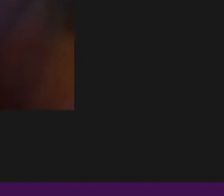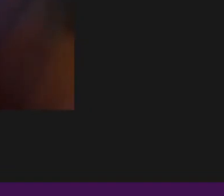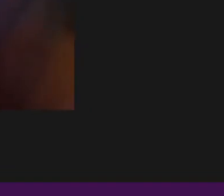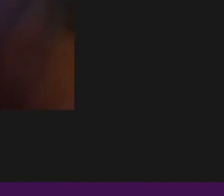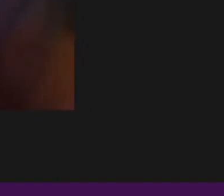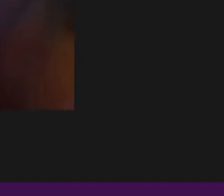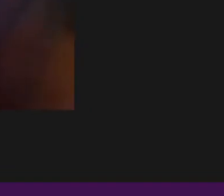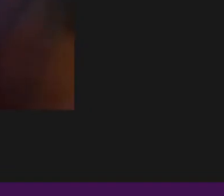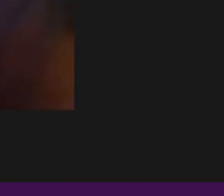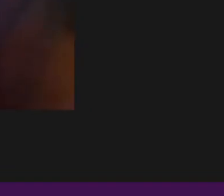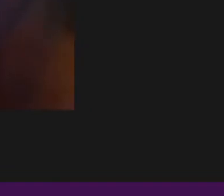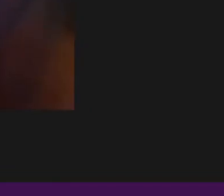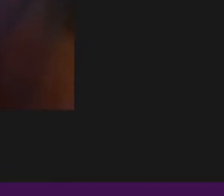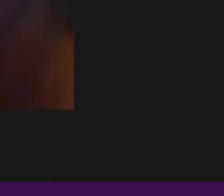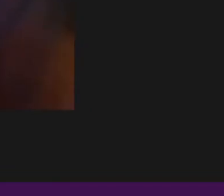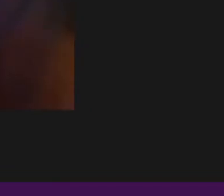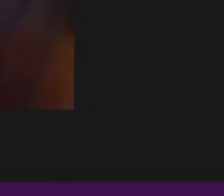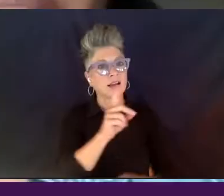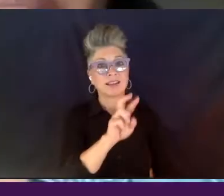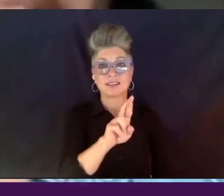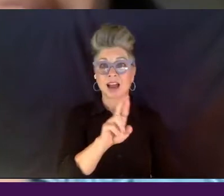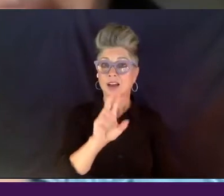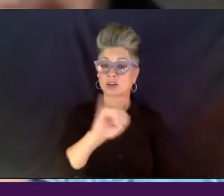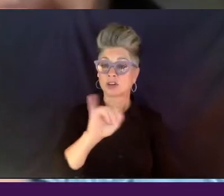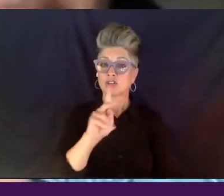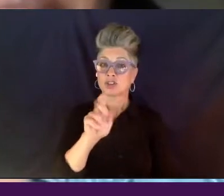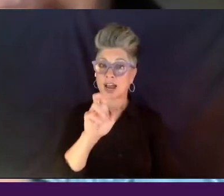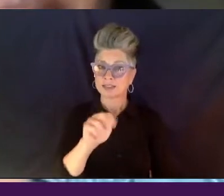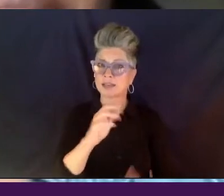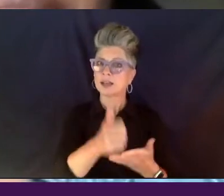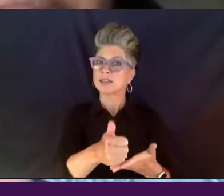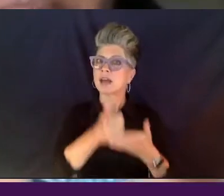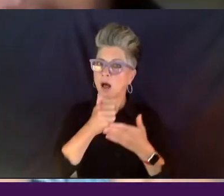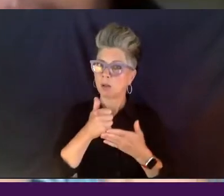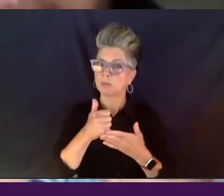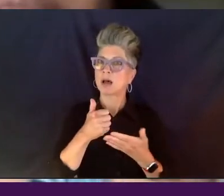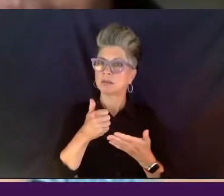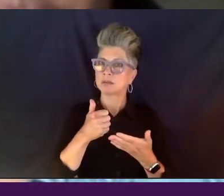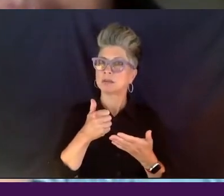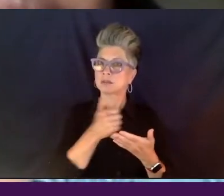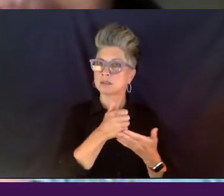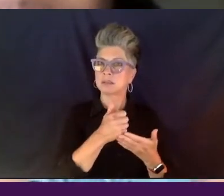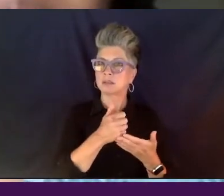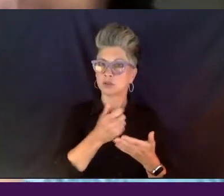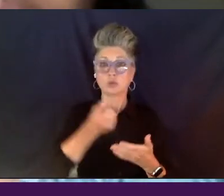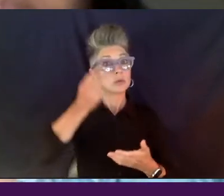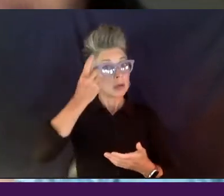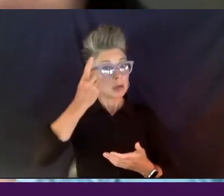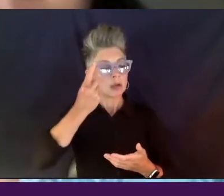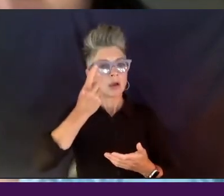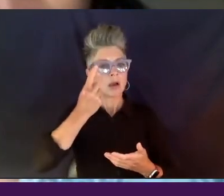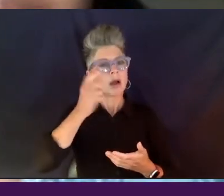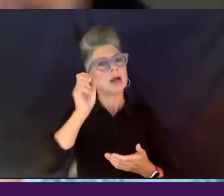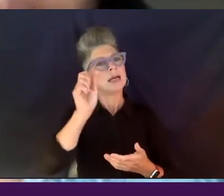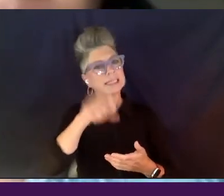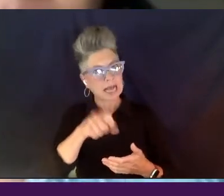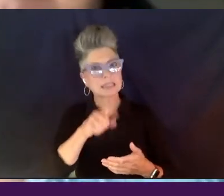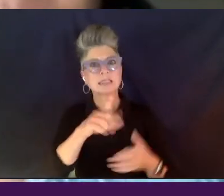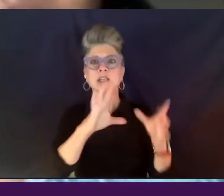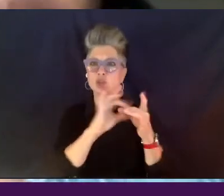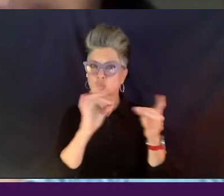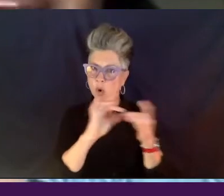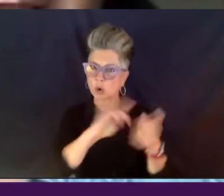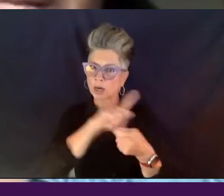um, Dr. Jackson has really helped us to see that, that even though this story is specific to Byron and his